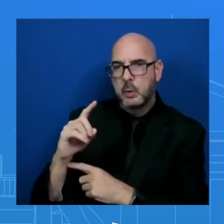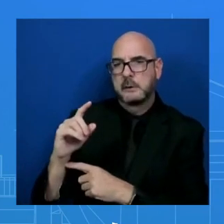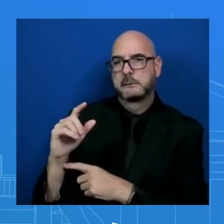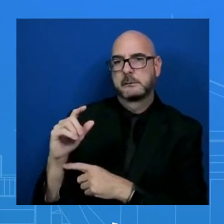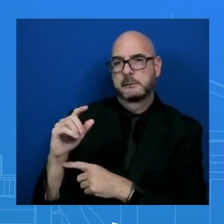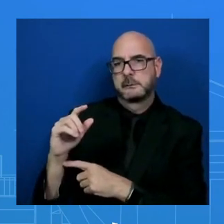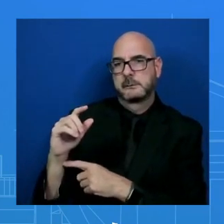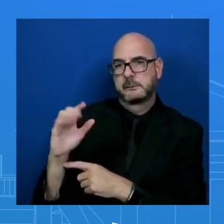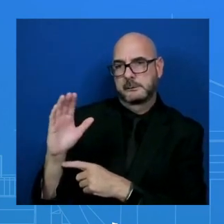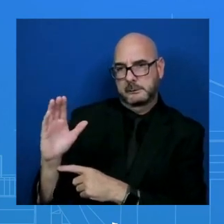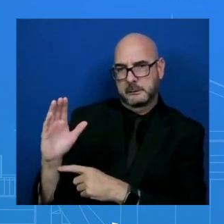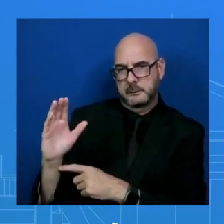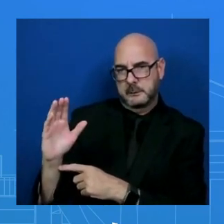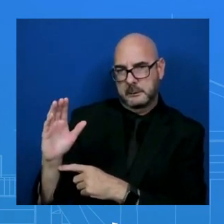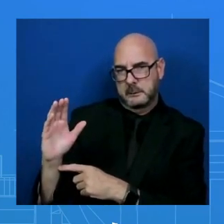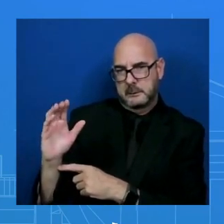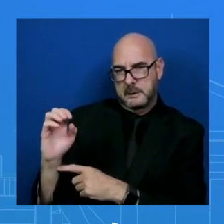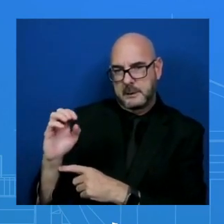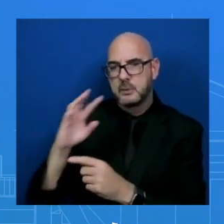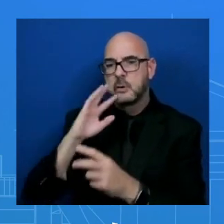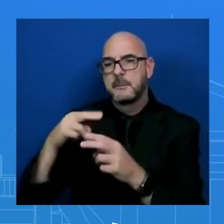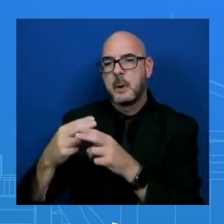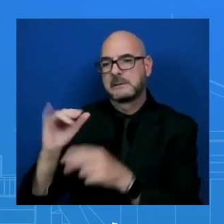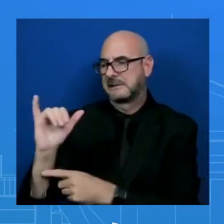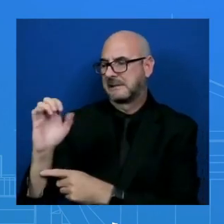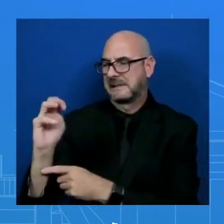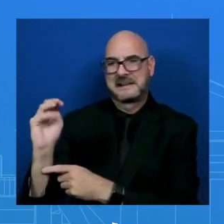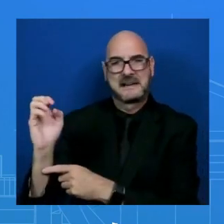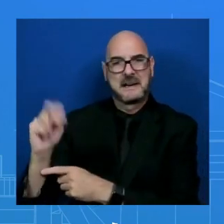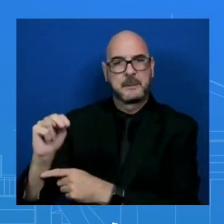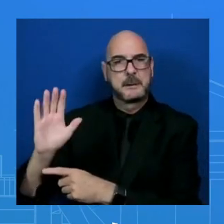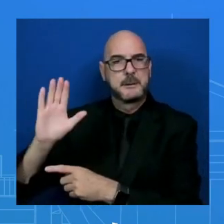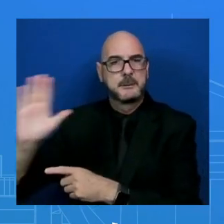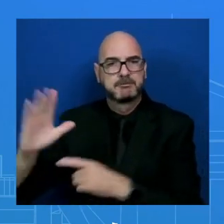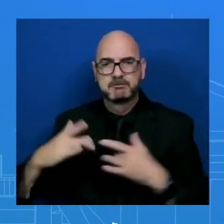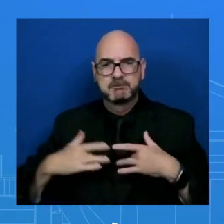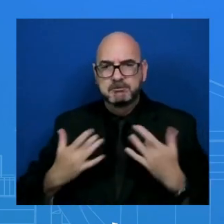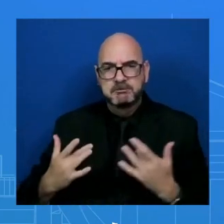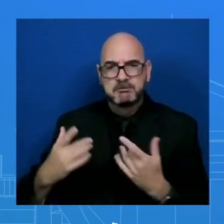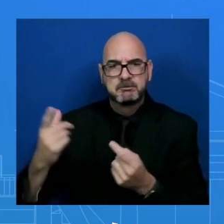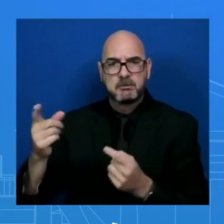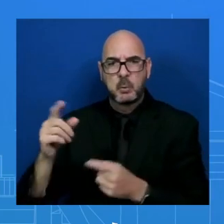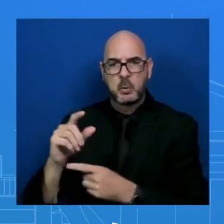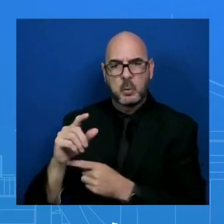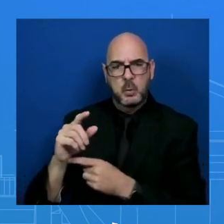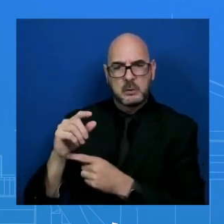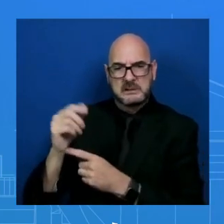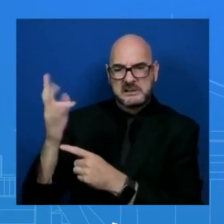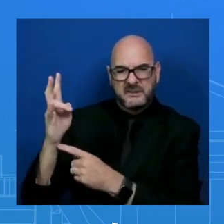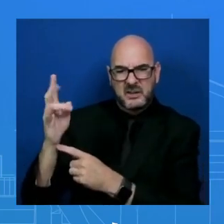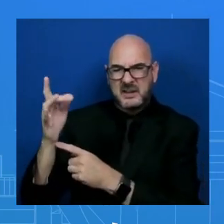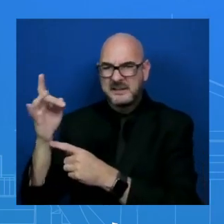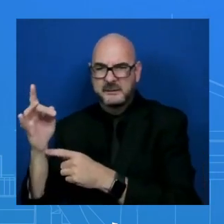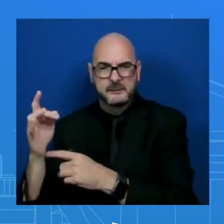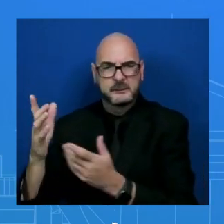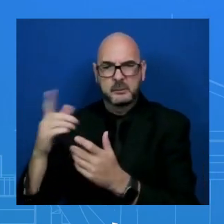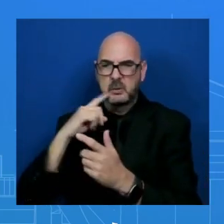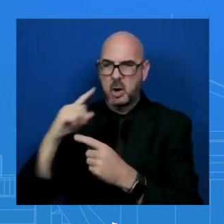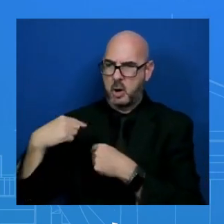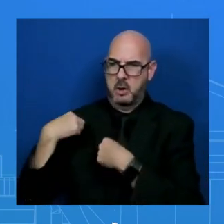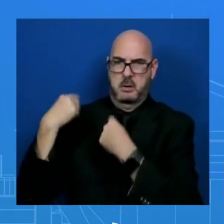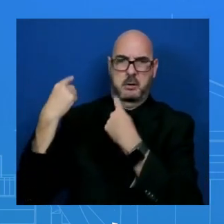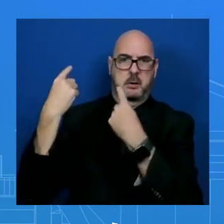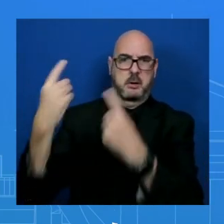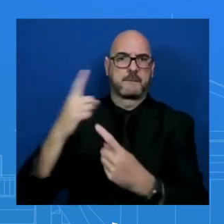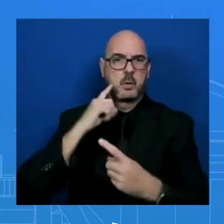We are entering either our 17th or 18th month of a truce, the longest period of peace in Yemen in years, which